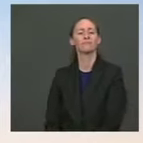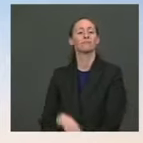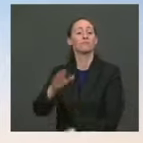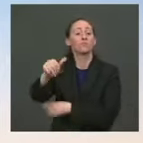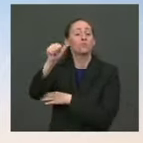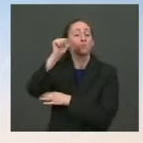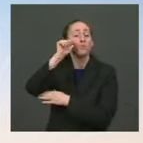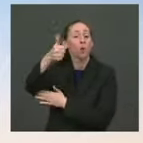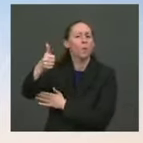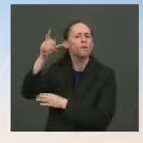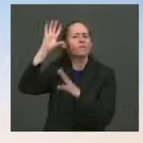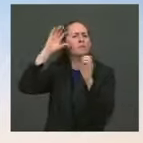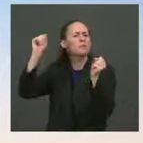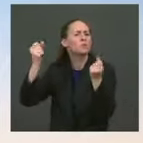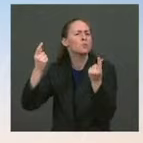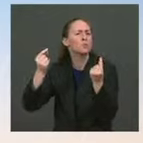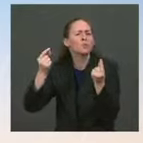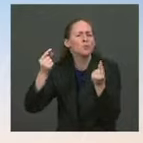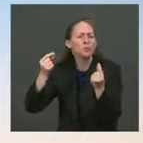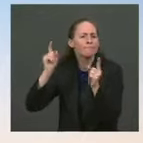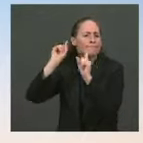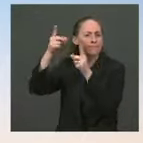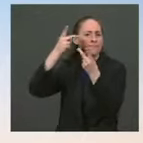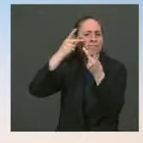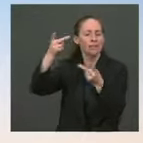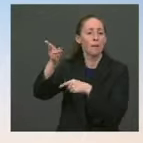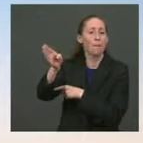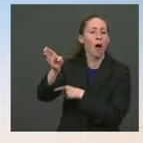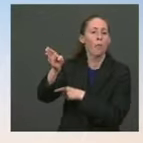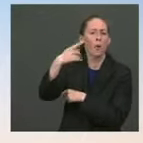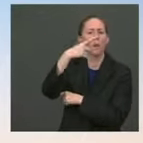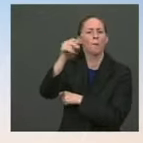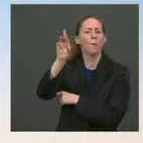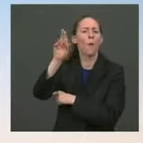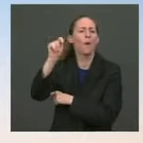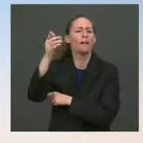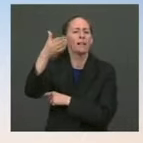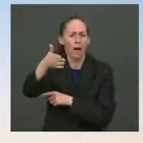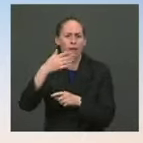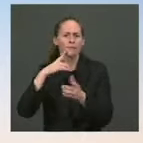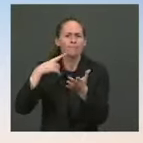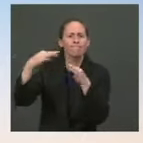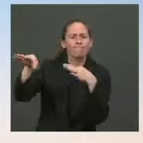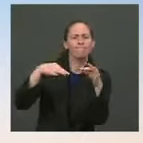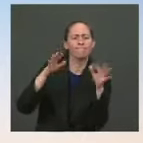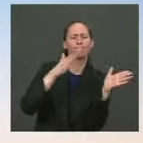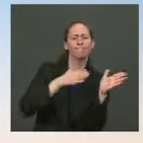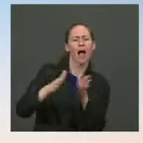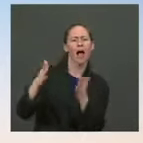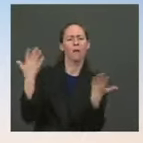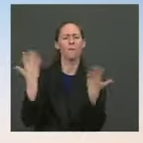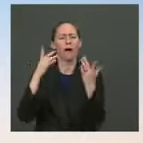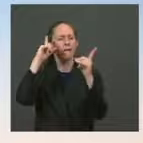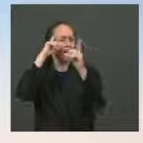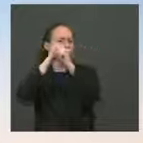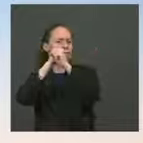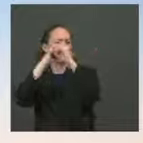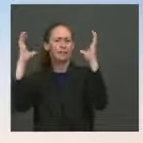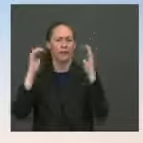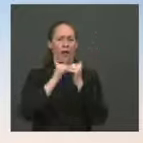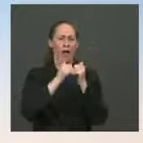discuss the Administration's Port Action Plan and the historic investment in ports in the bipartisan infrastructure